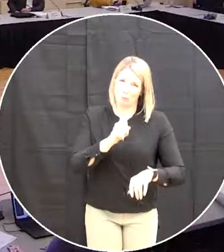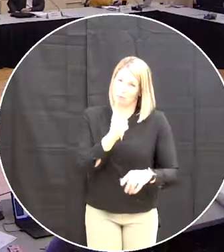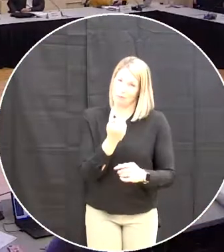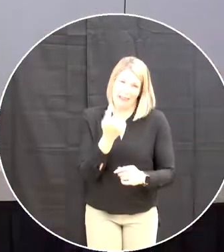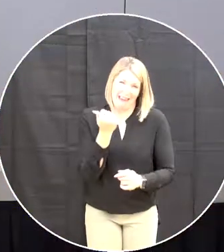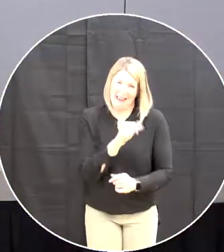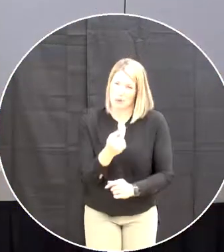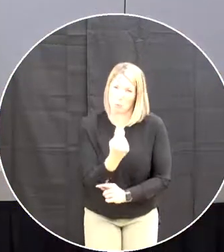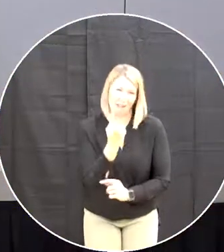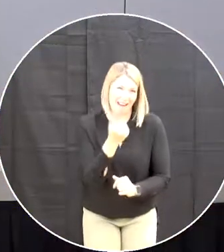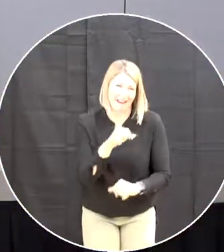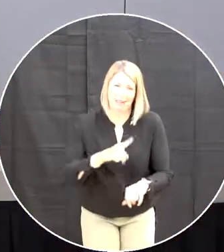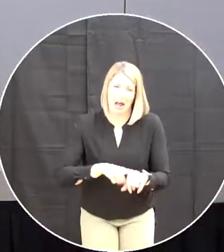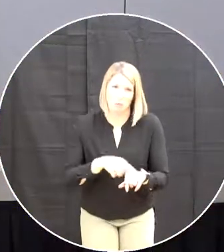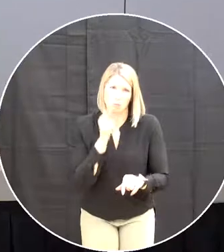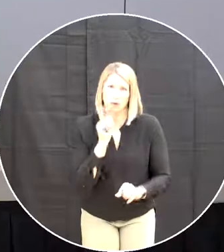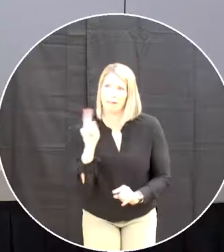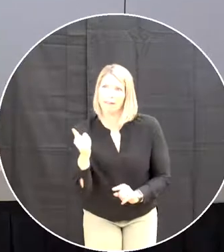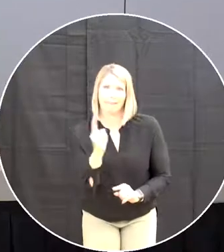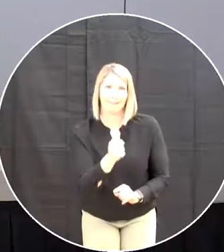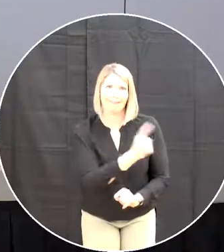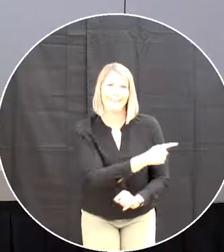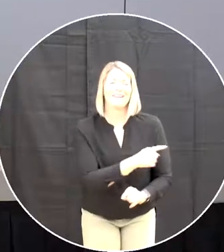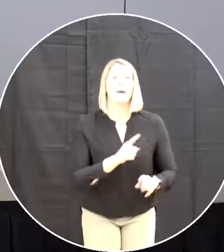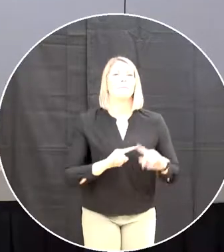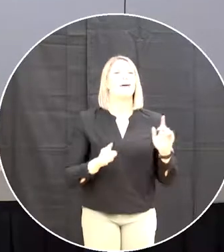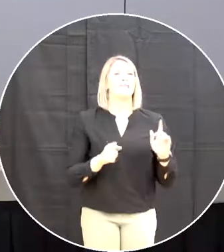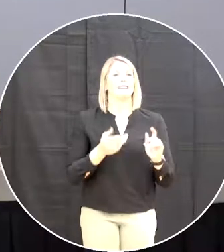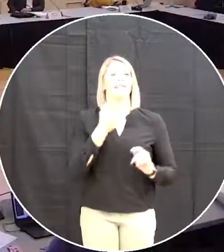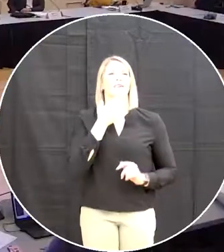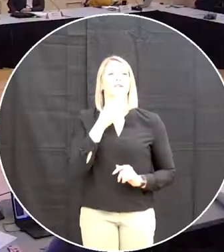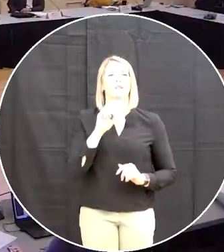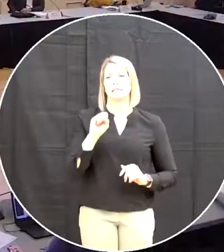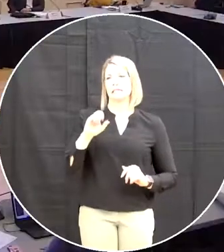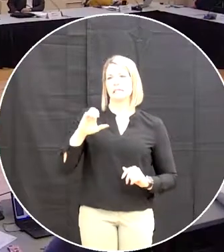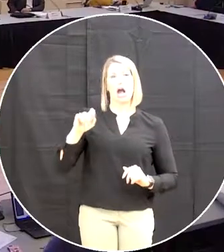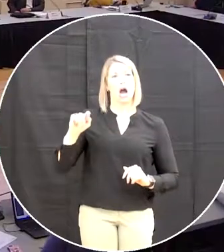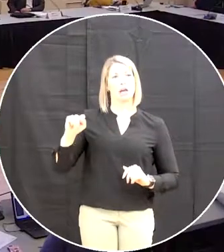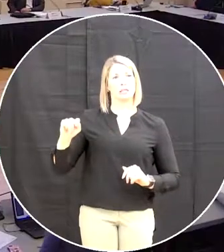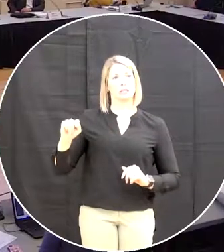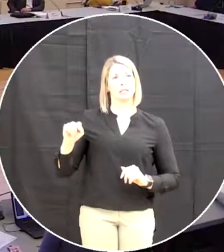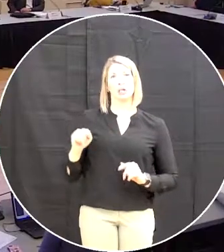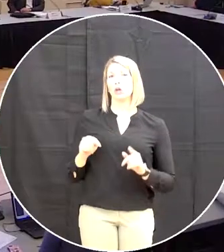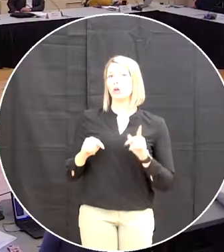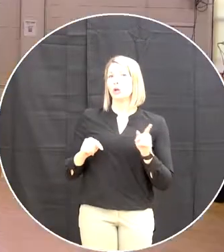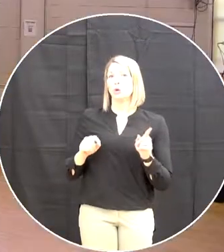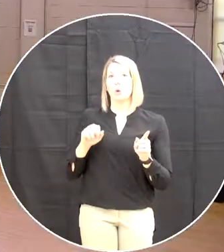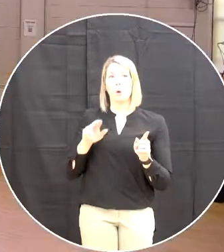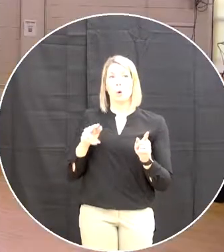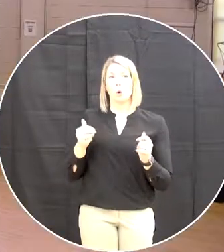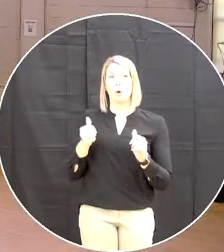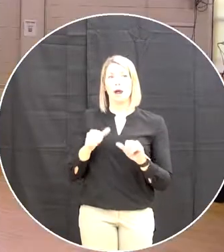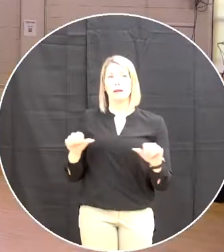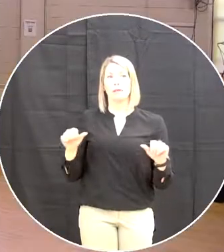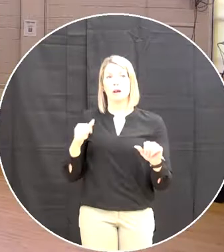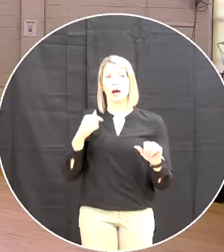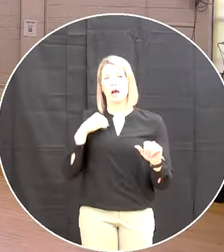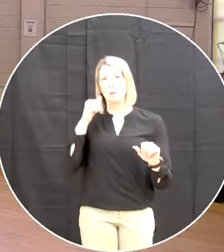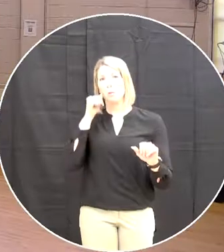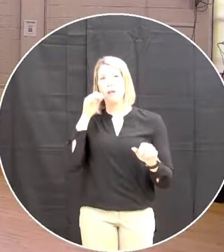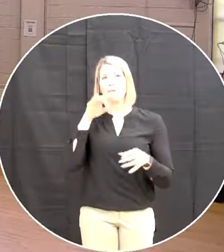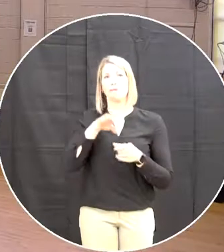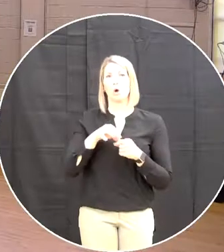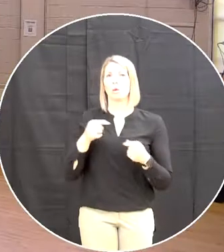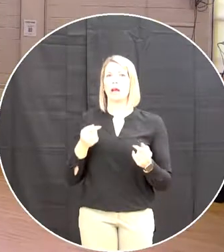scott has a question for thank you mr chair uh i don't think that you or anybody else would be surprised to hear that i'm going to vote against the proposed